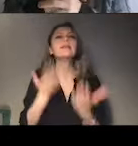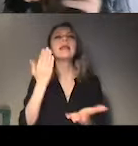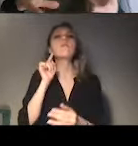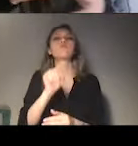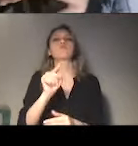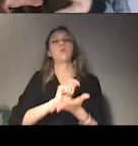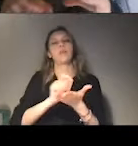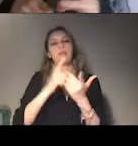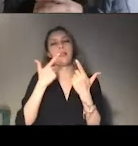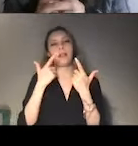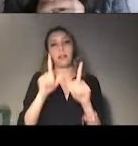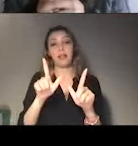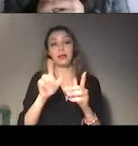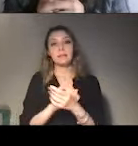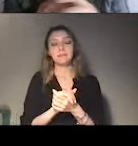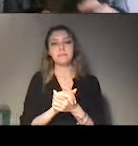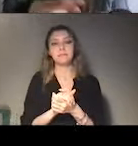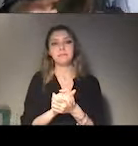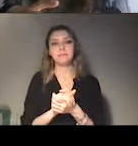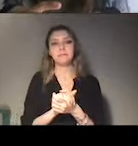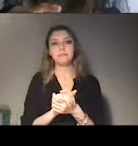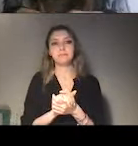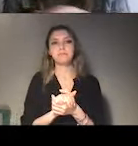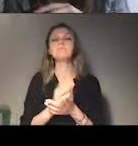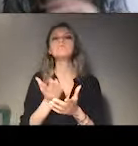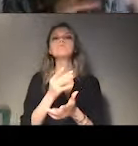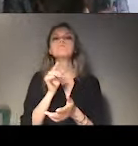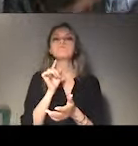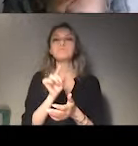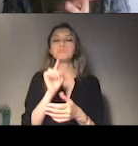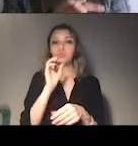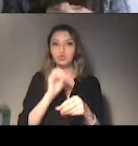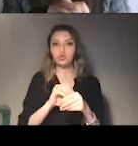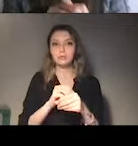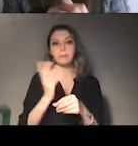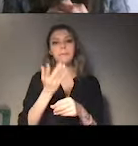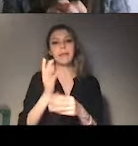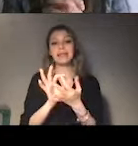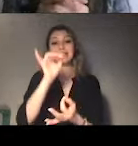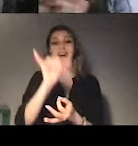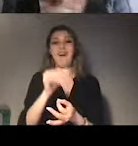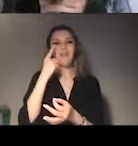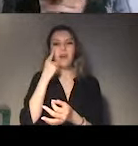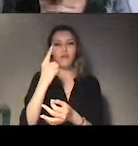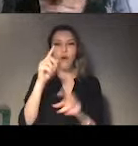group the recommendations by human rights thematics, as the Kenya coalition has done,